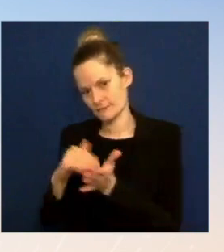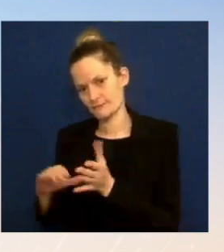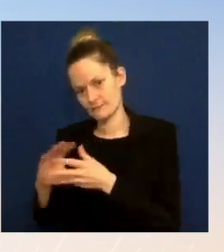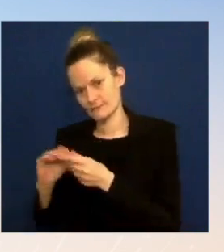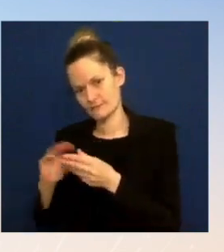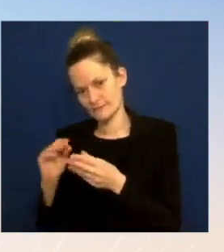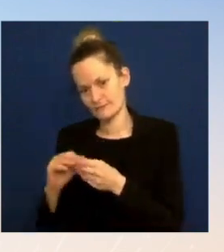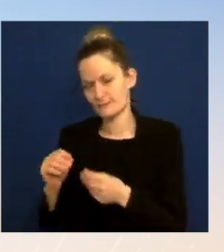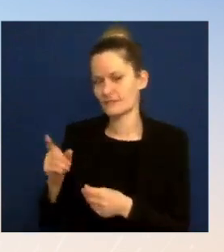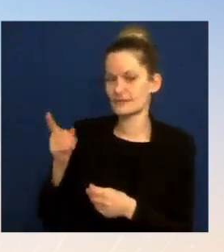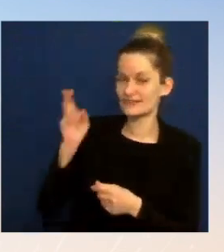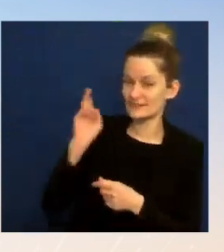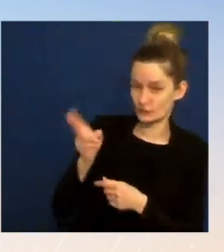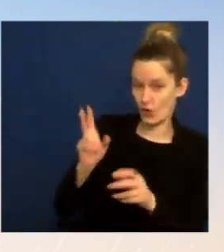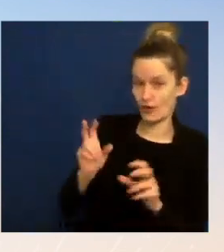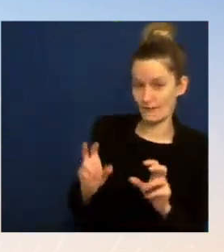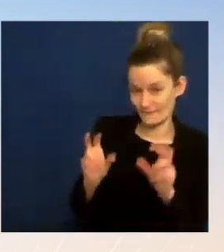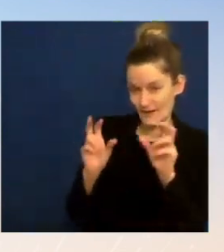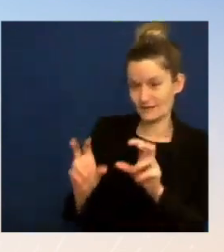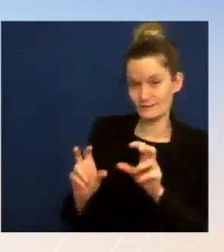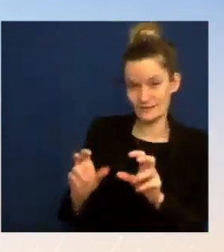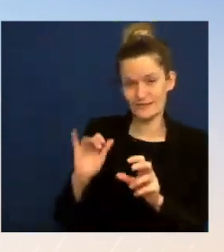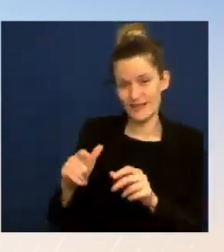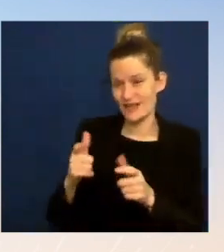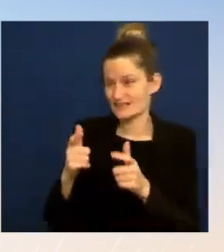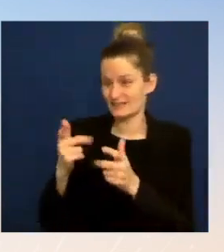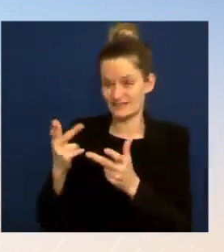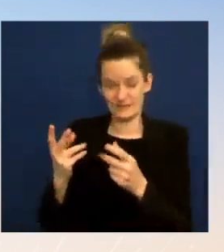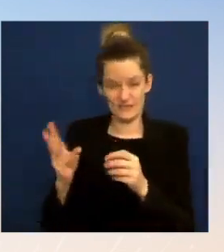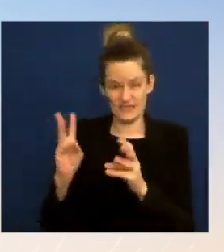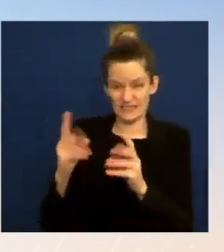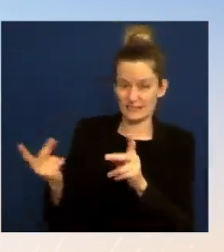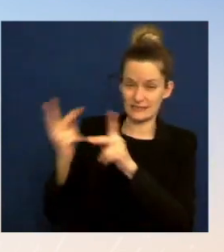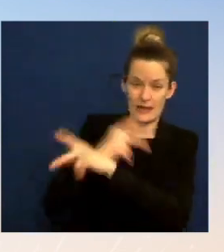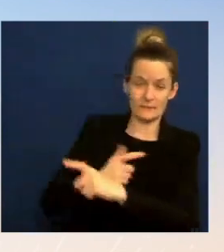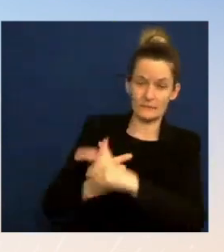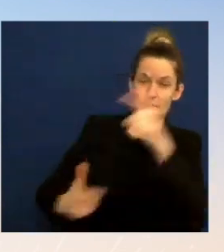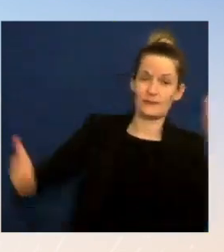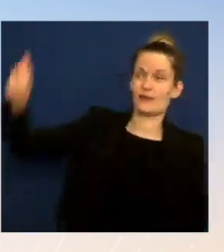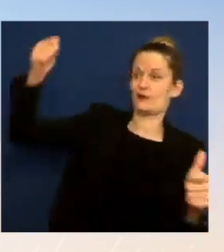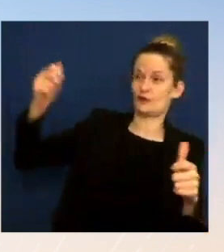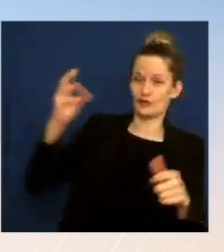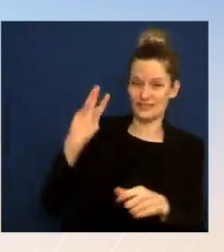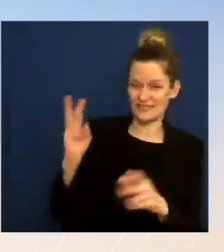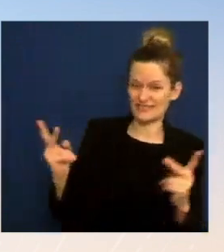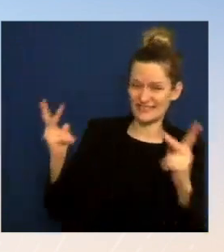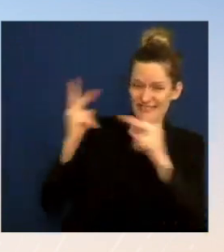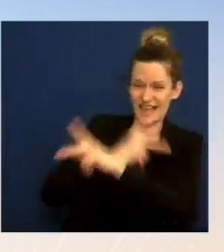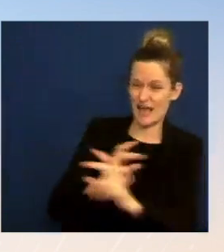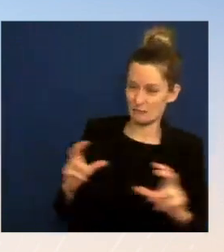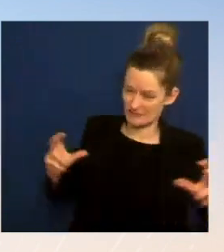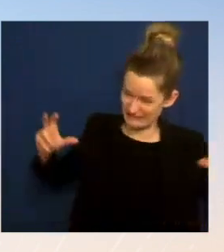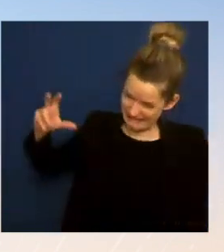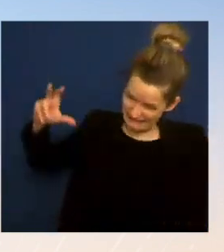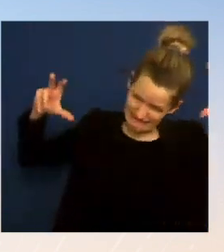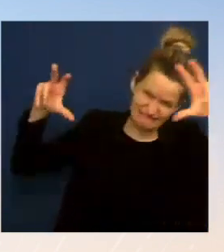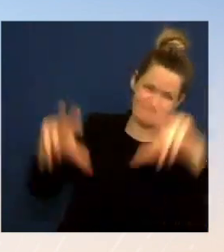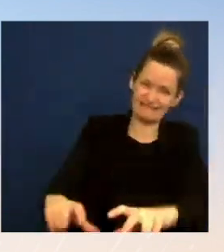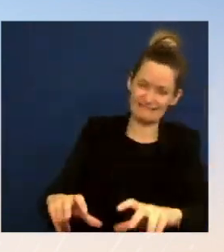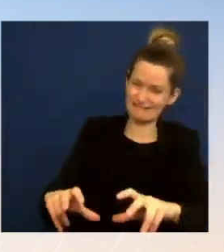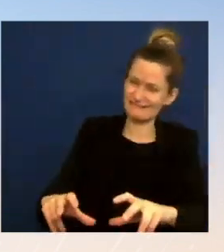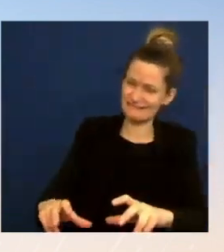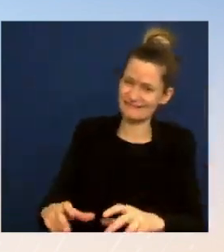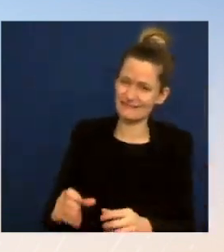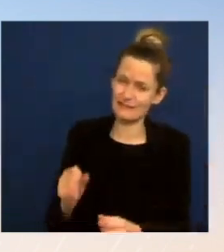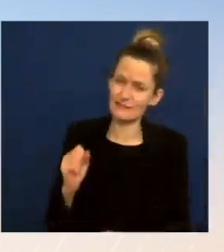times larger than the currently the largest investment in climate change or addressing the climate crisis in history. But what we're talking about here are